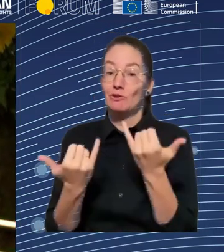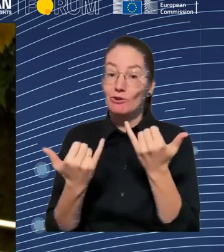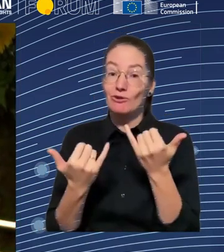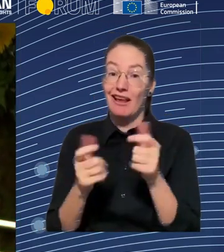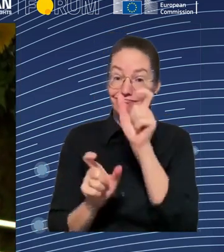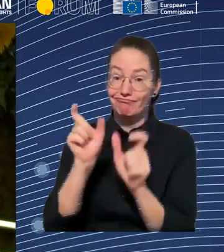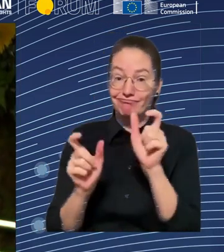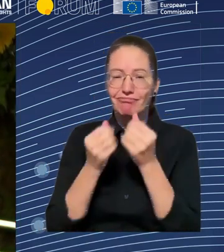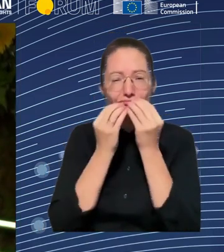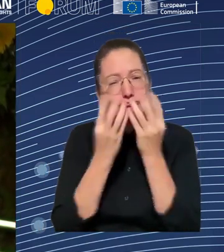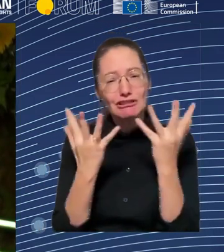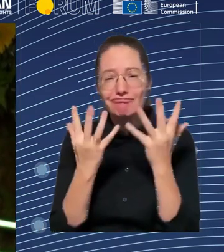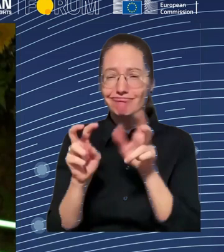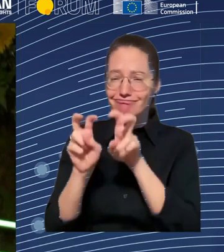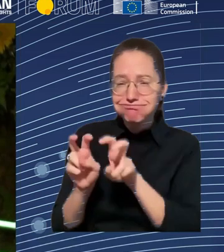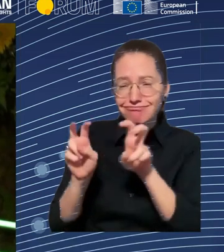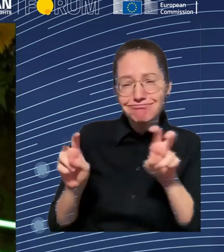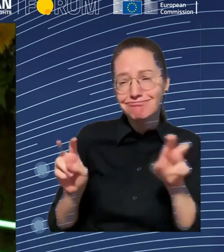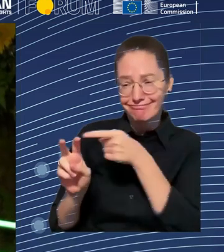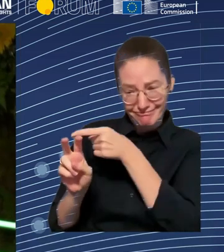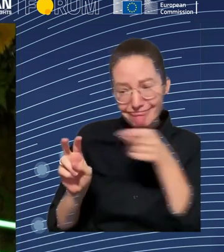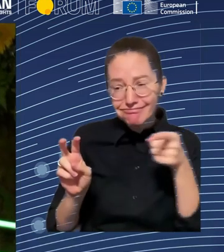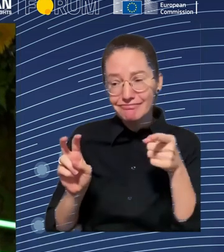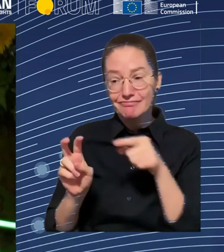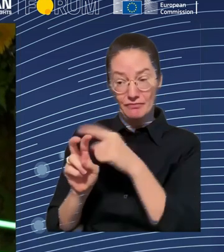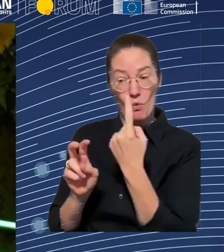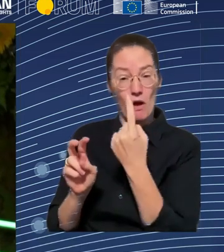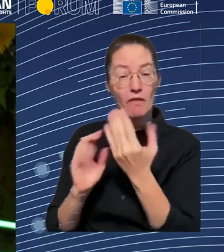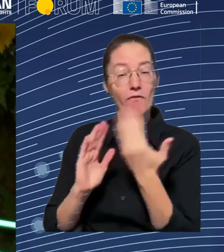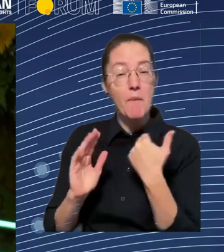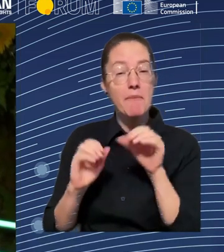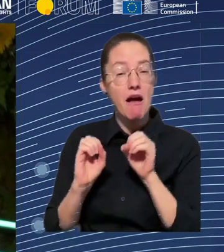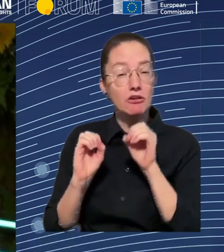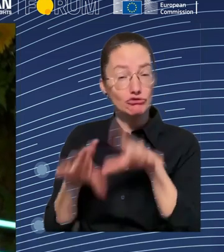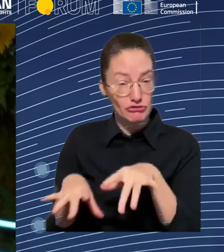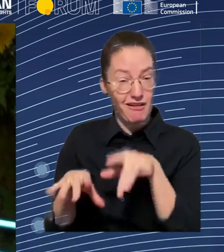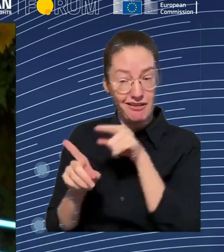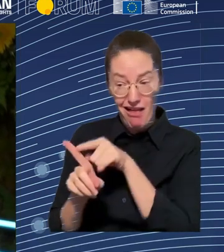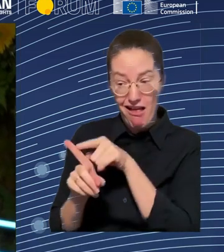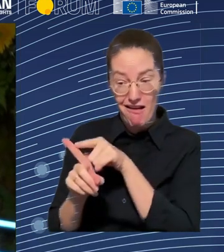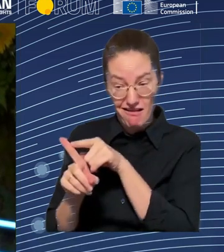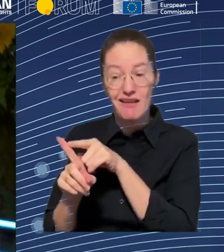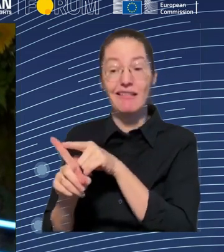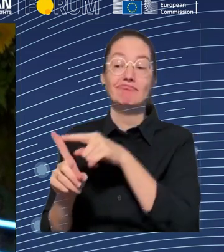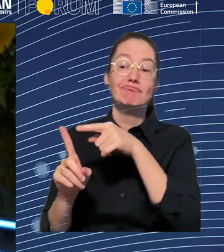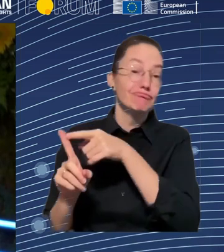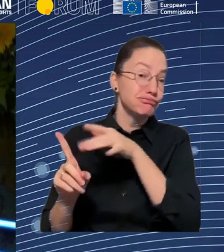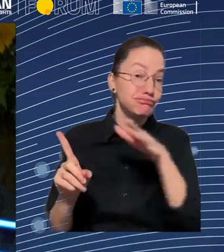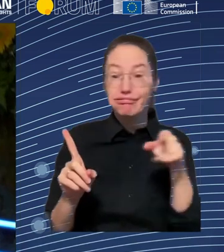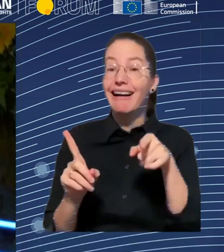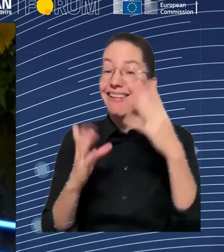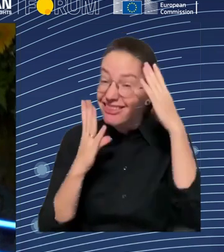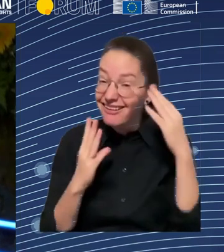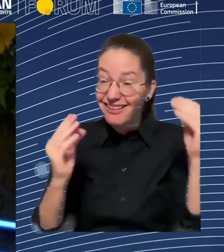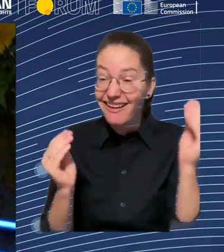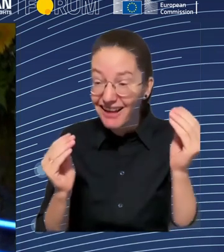So, we have different angles, which is what I think is, you know, a very interesting aspect of this panel. We